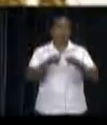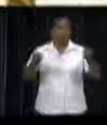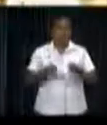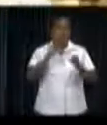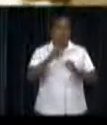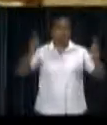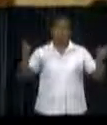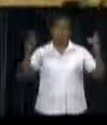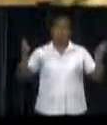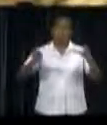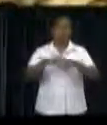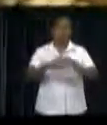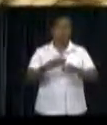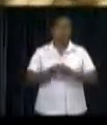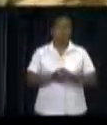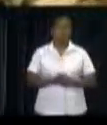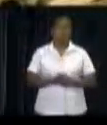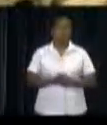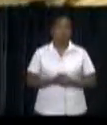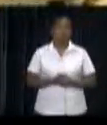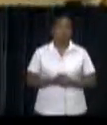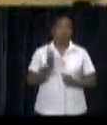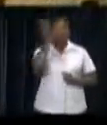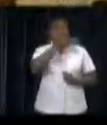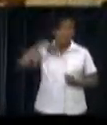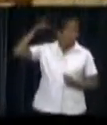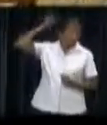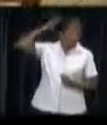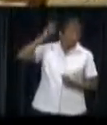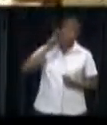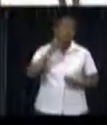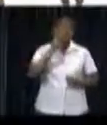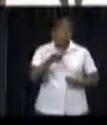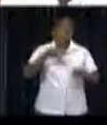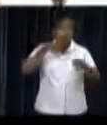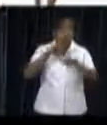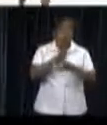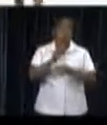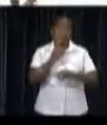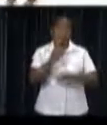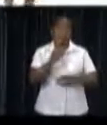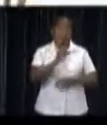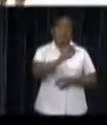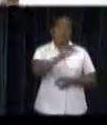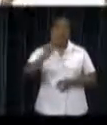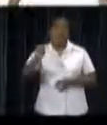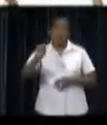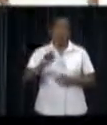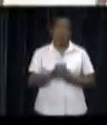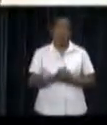different model to make the activity a success. It is a Surinamese thing, and this must be preserved,